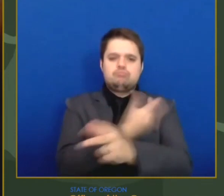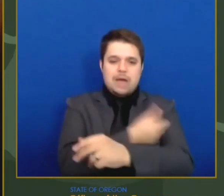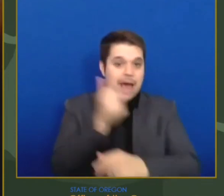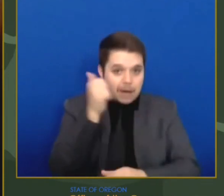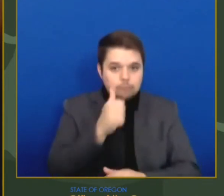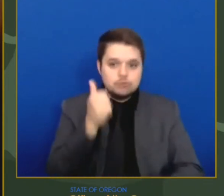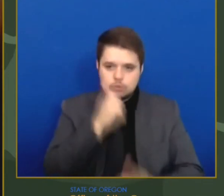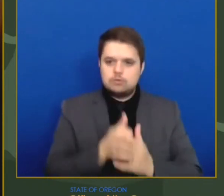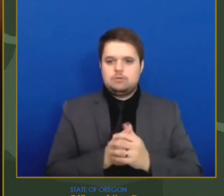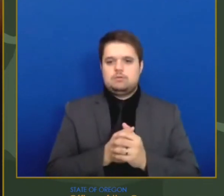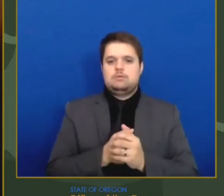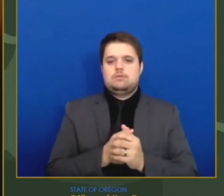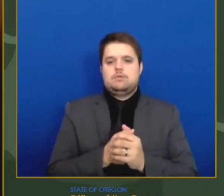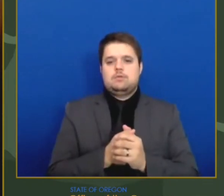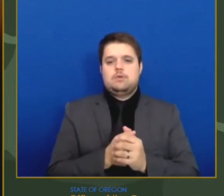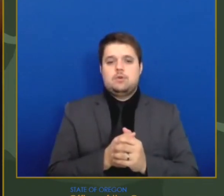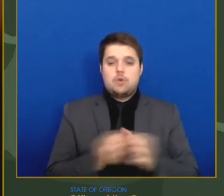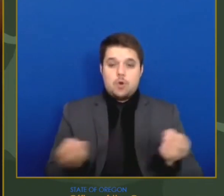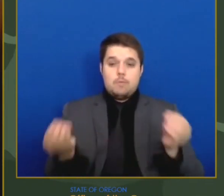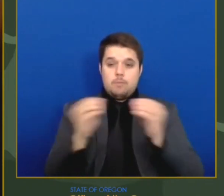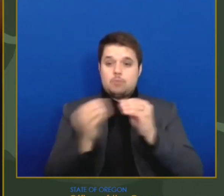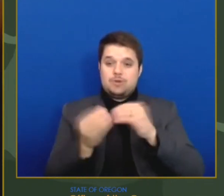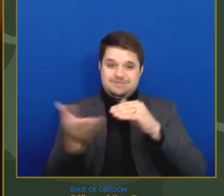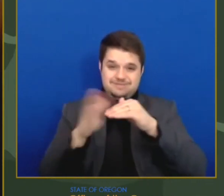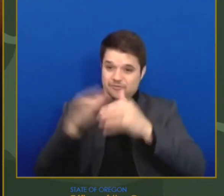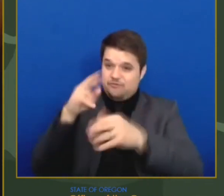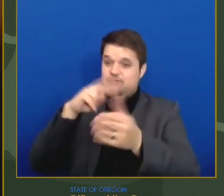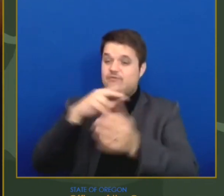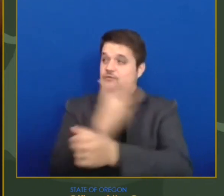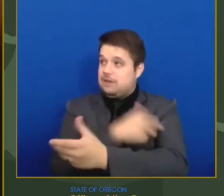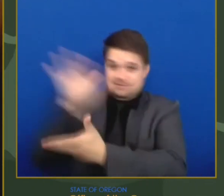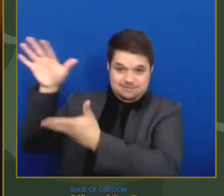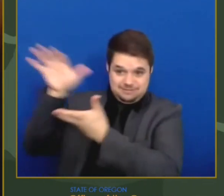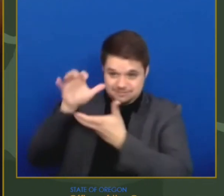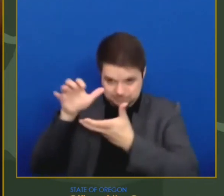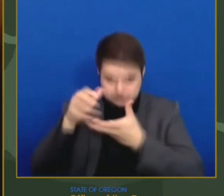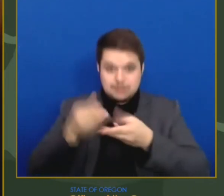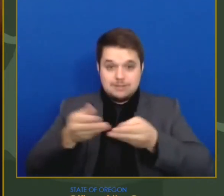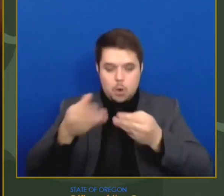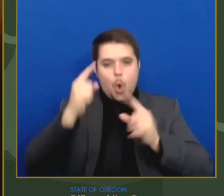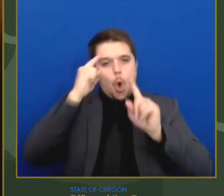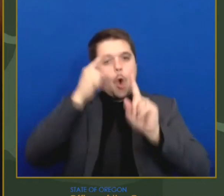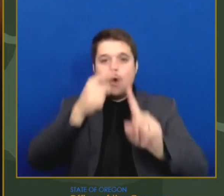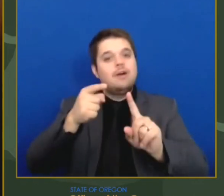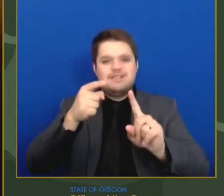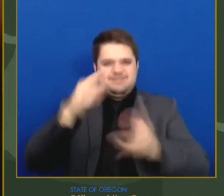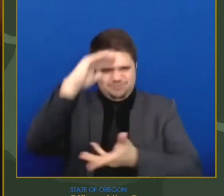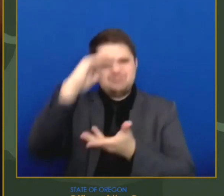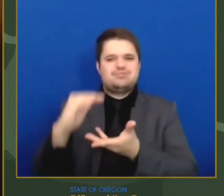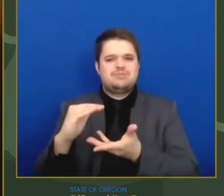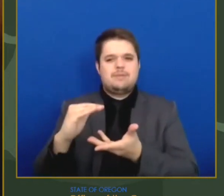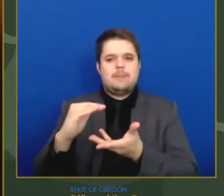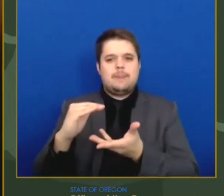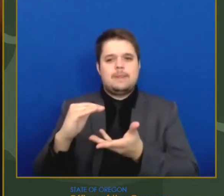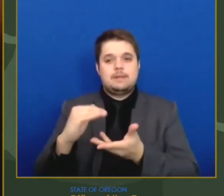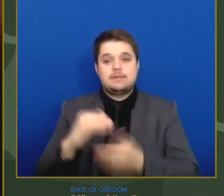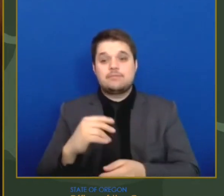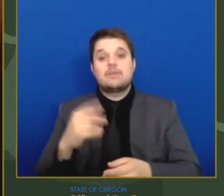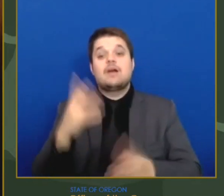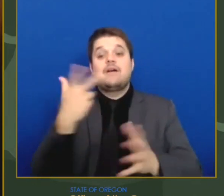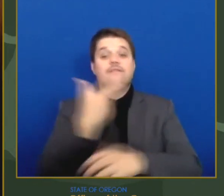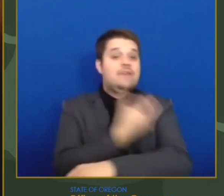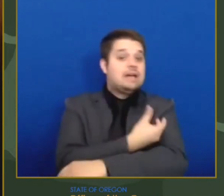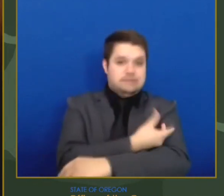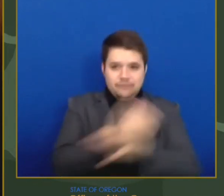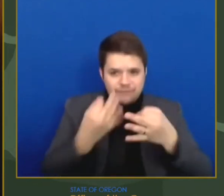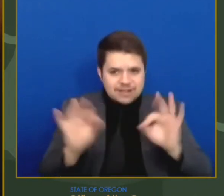to ending this pandemic. But getting vaccination is not a free pass to come to our pre-pandemic behavior, and we